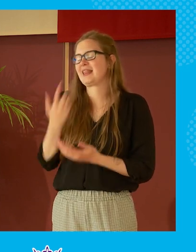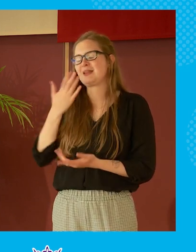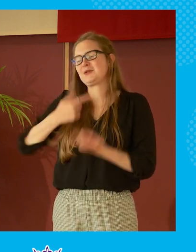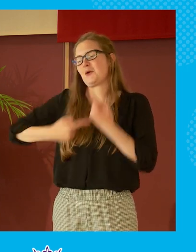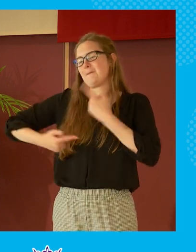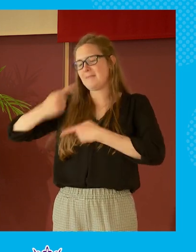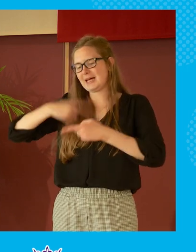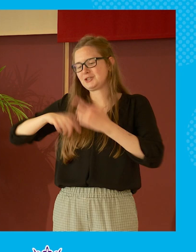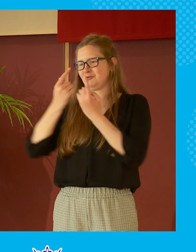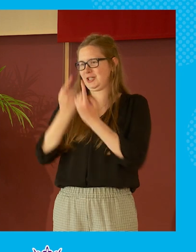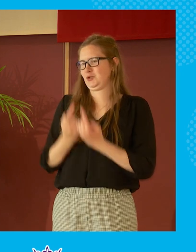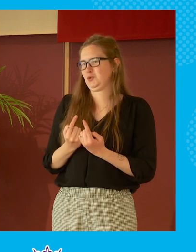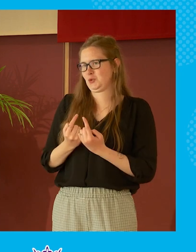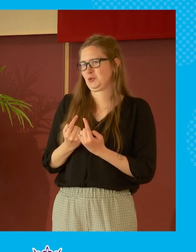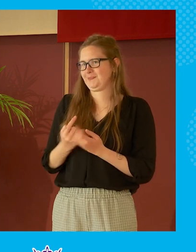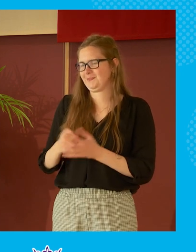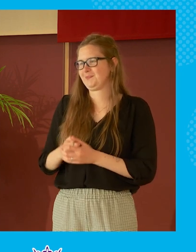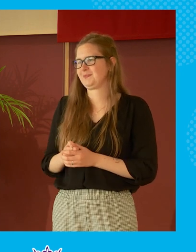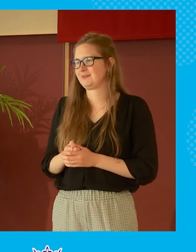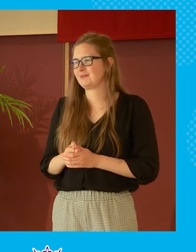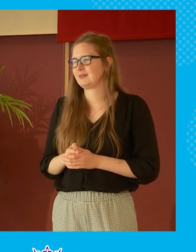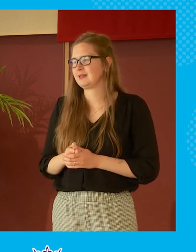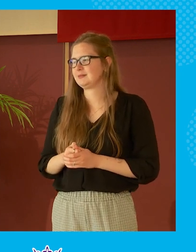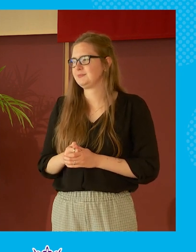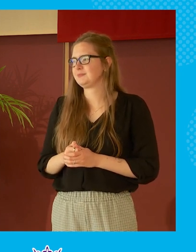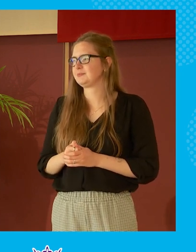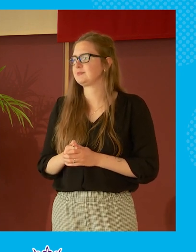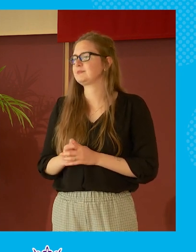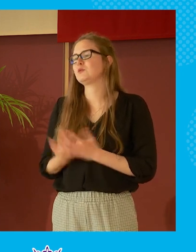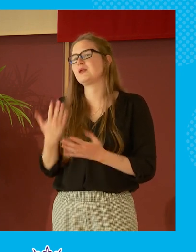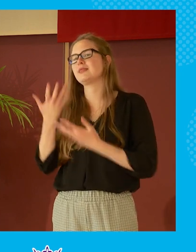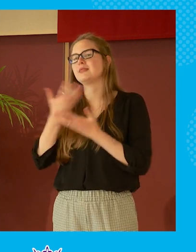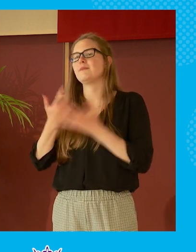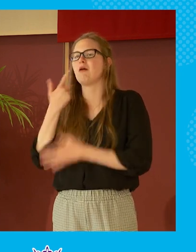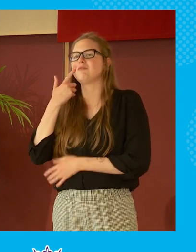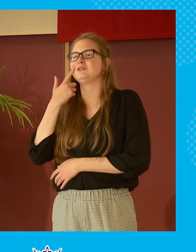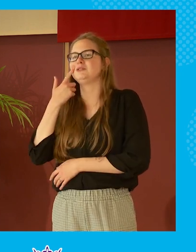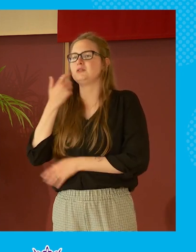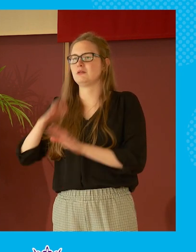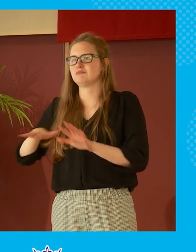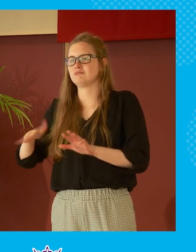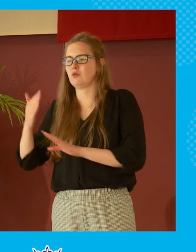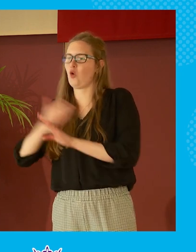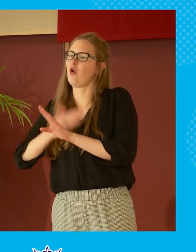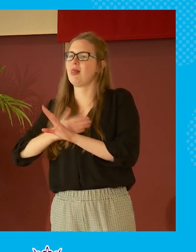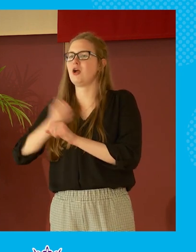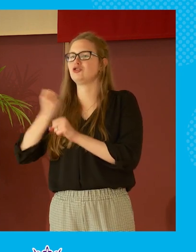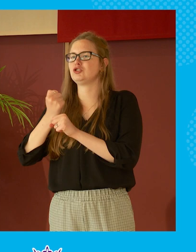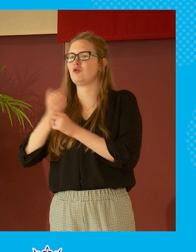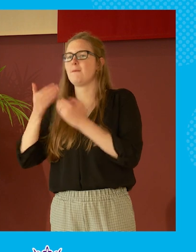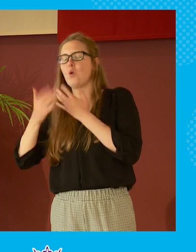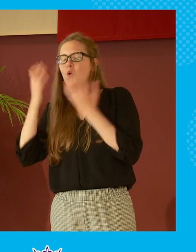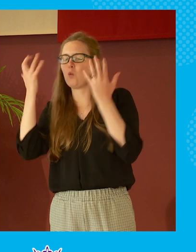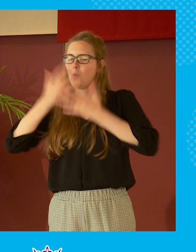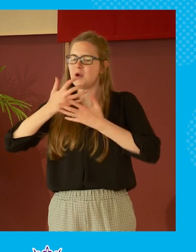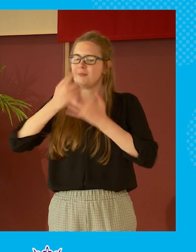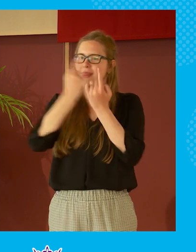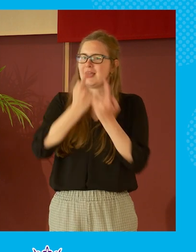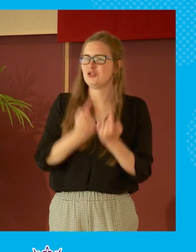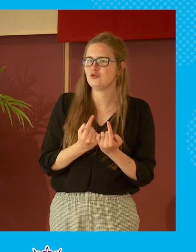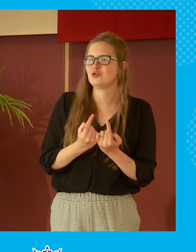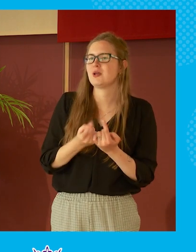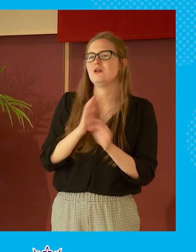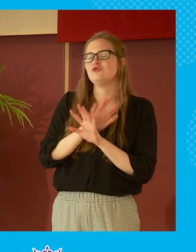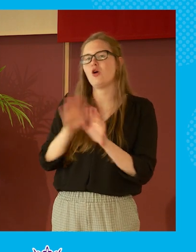think you know we talk with great affection about people of an earlier generation who i think were more concerned about the issues and less concerned